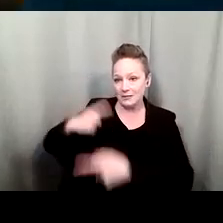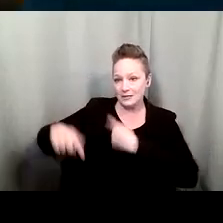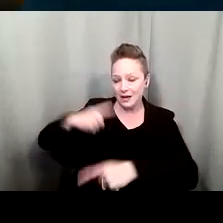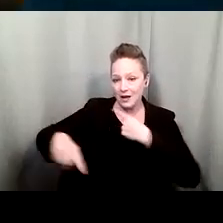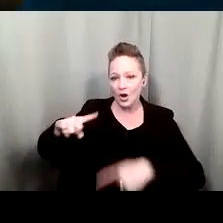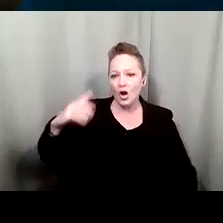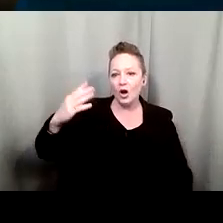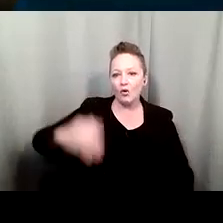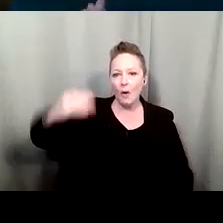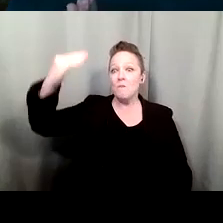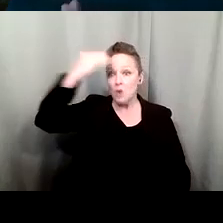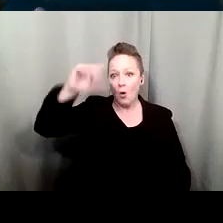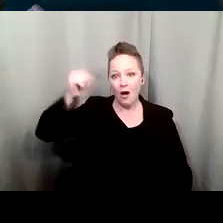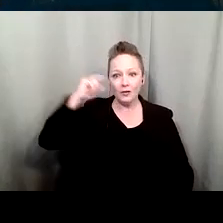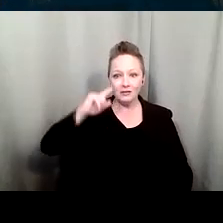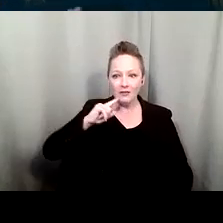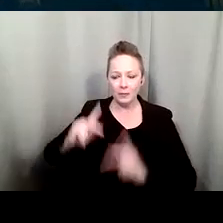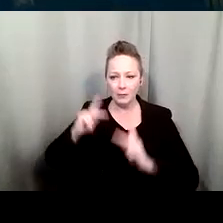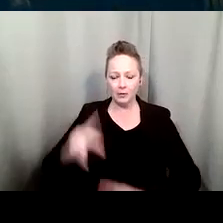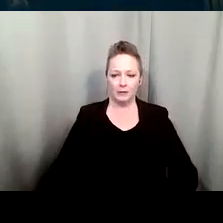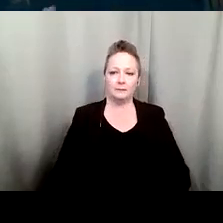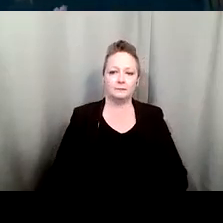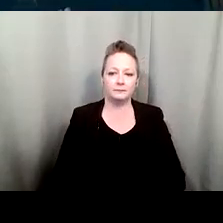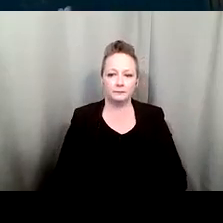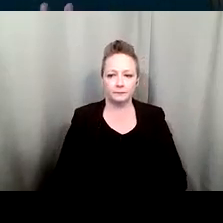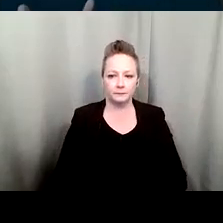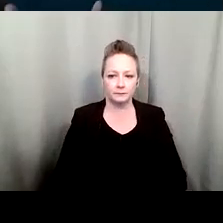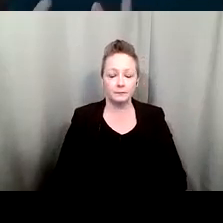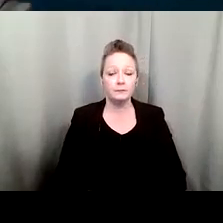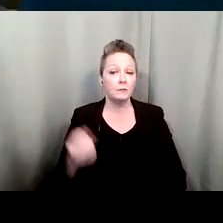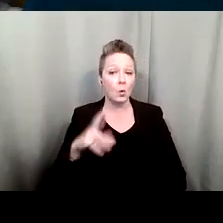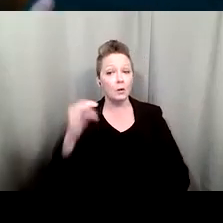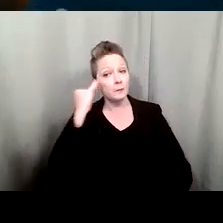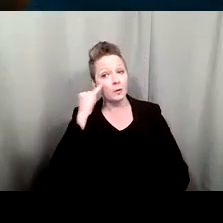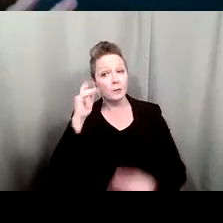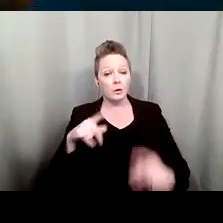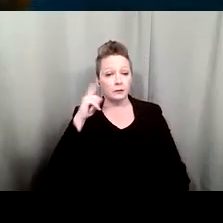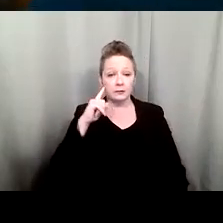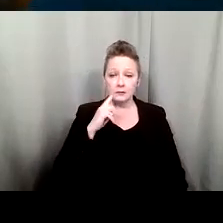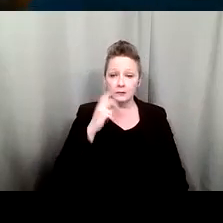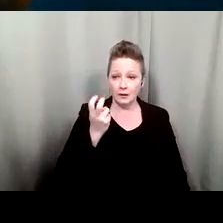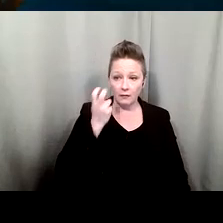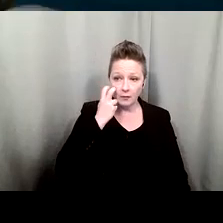deaf people we also have someone who's deaf-blind who is somebody and